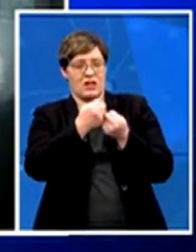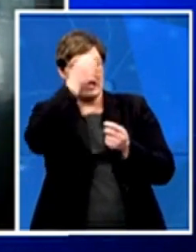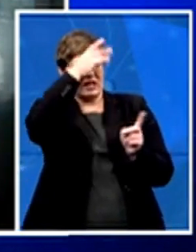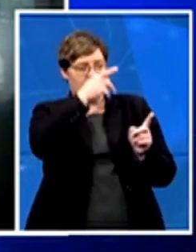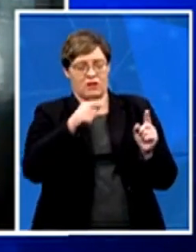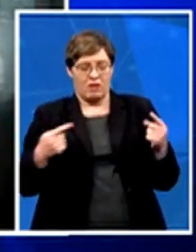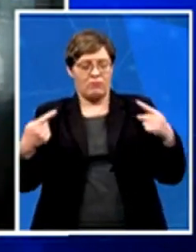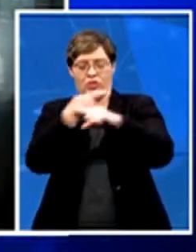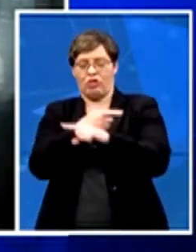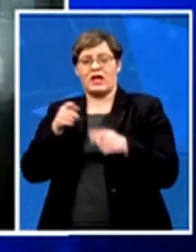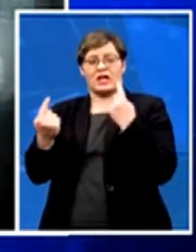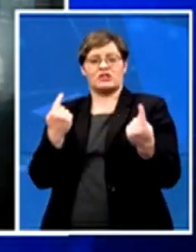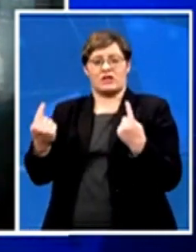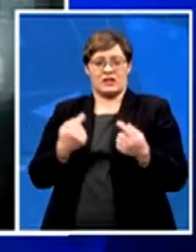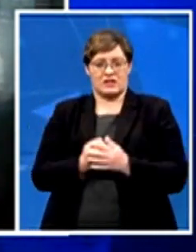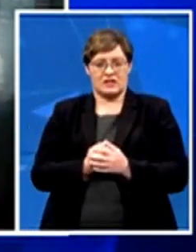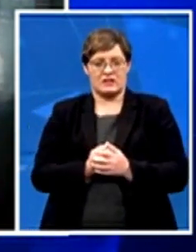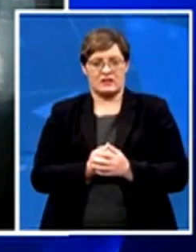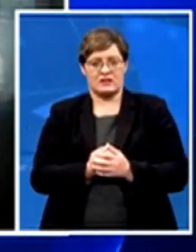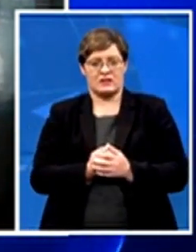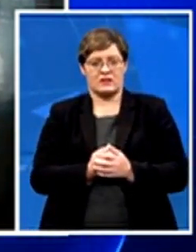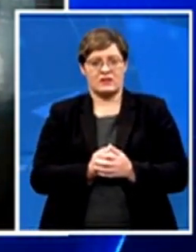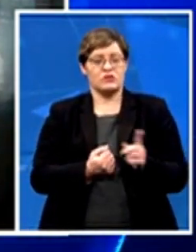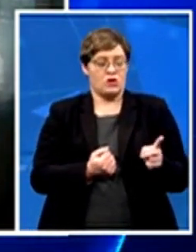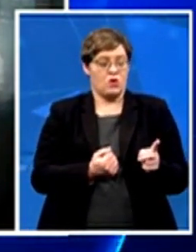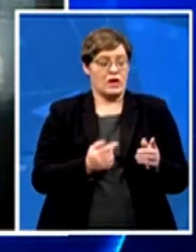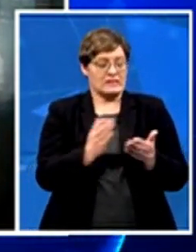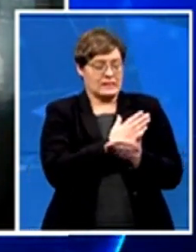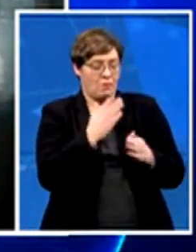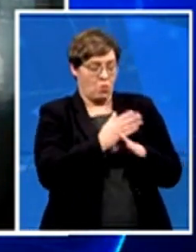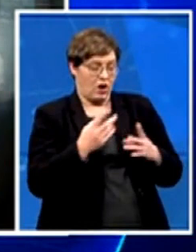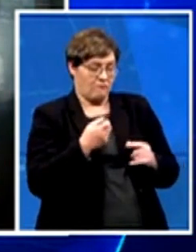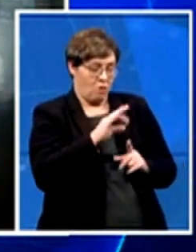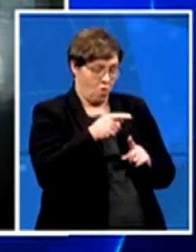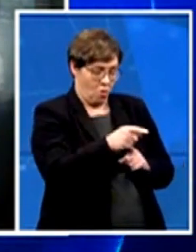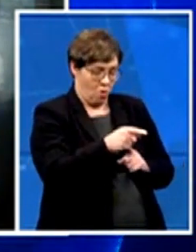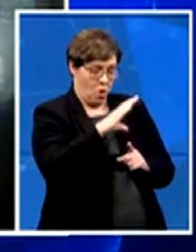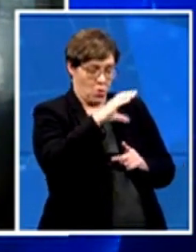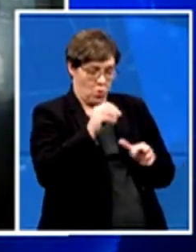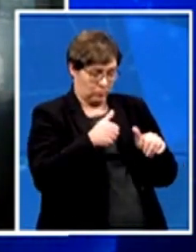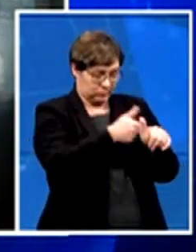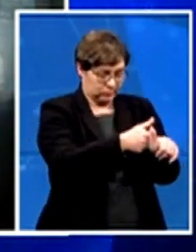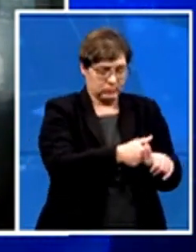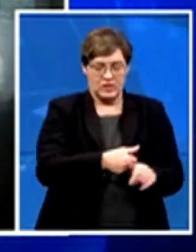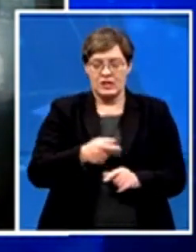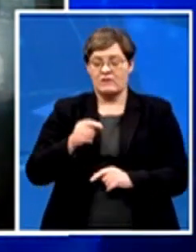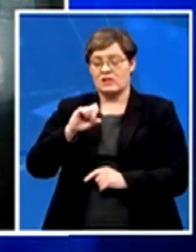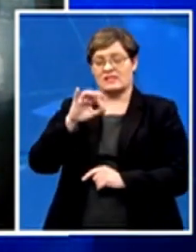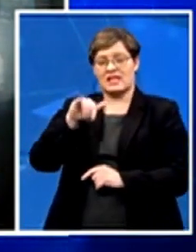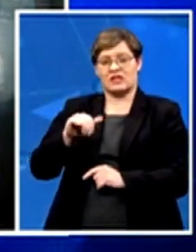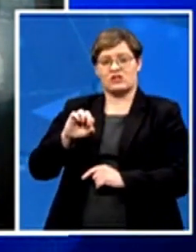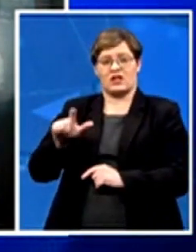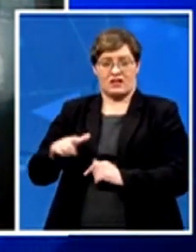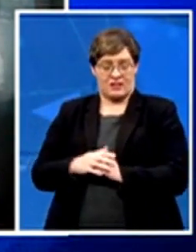for the coup plotters on behalf of the Seychelles president-in-waiting. And it was the